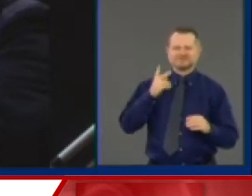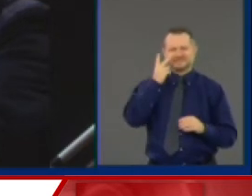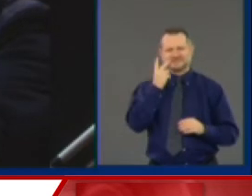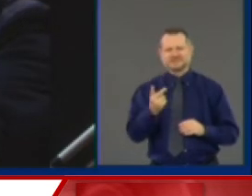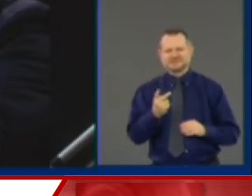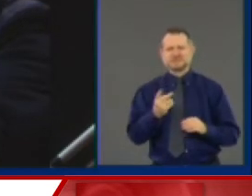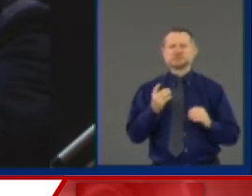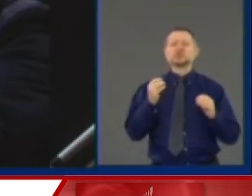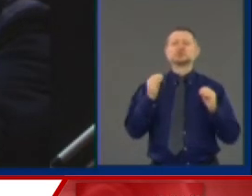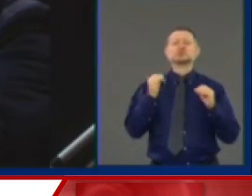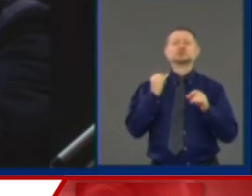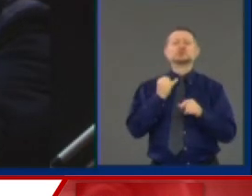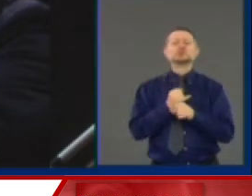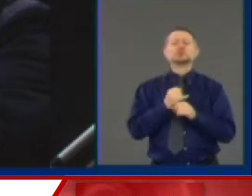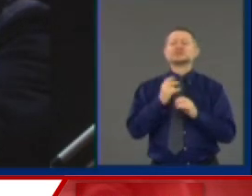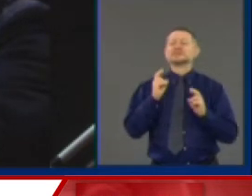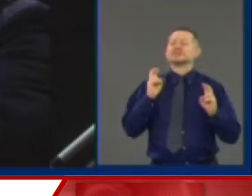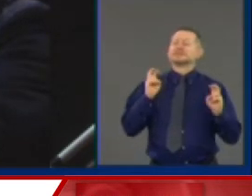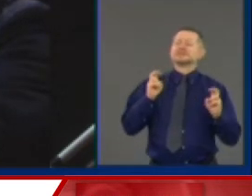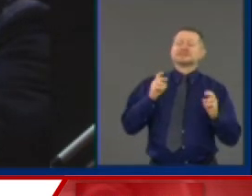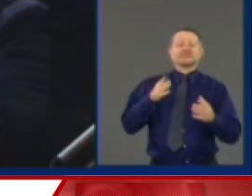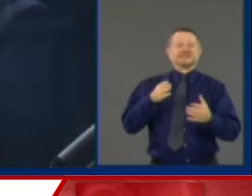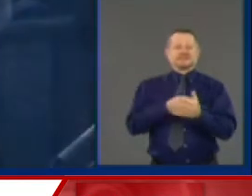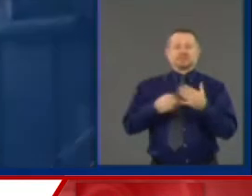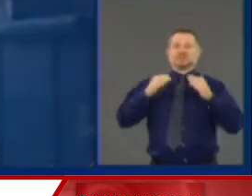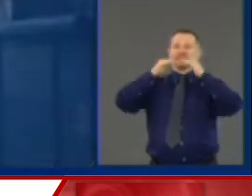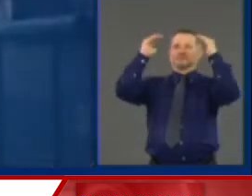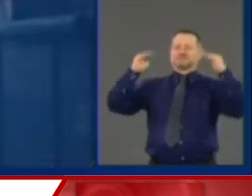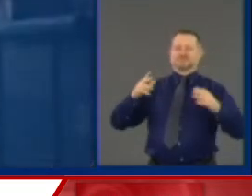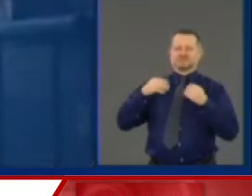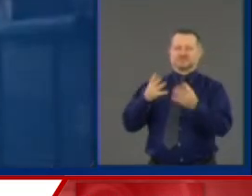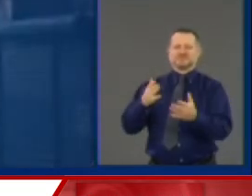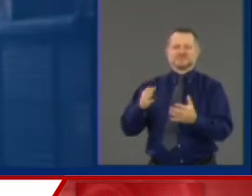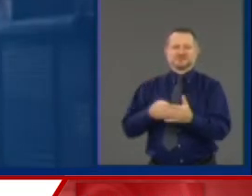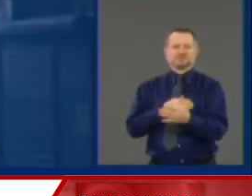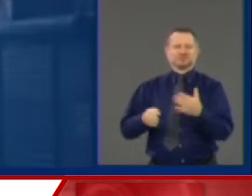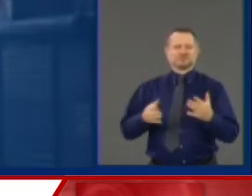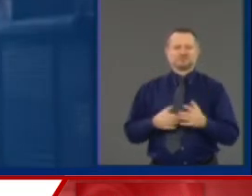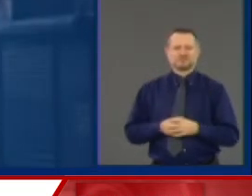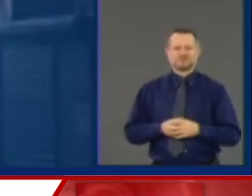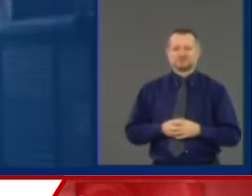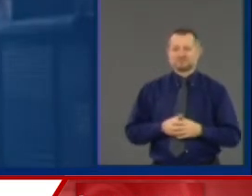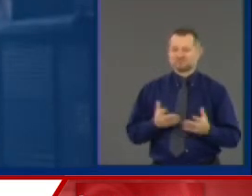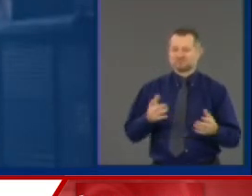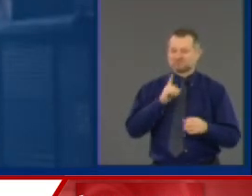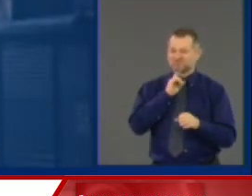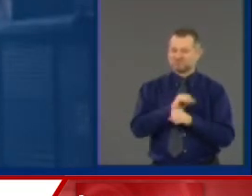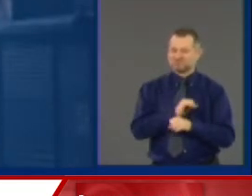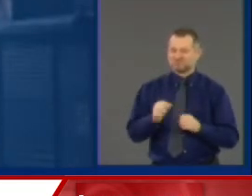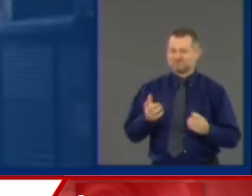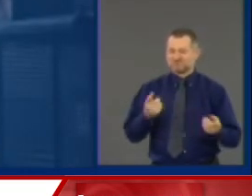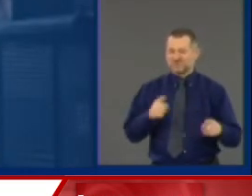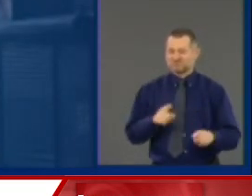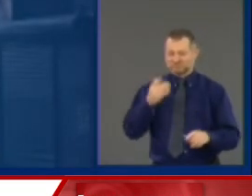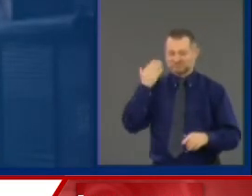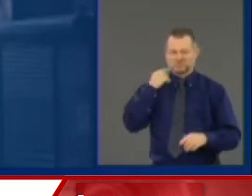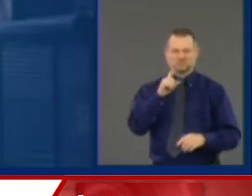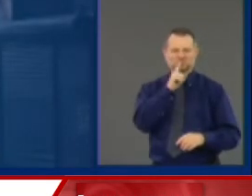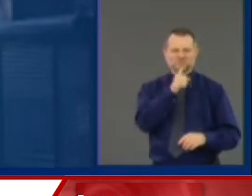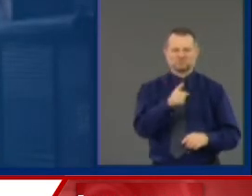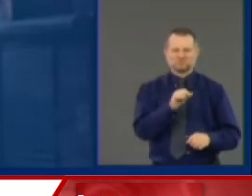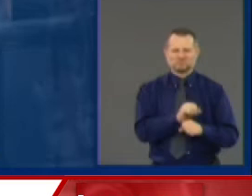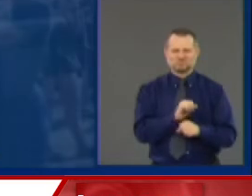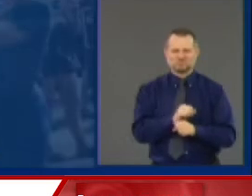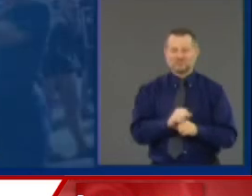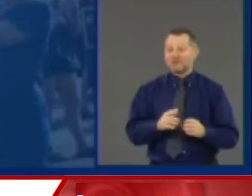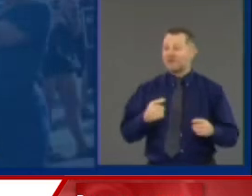discrimination. There is no doubt. There is no doubt. And there's no doubt that it's been going